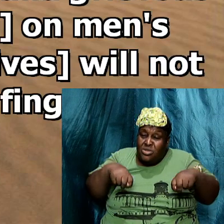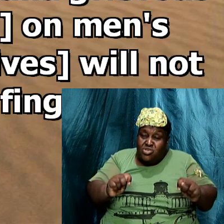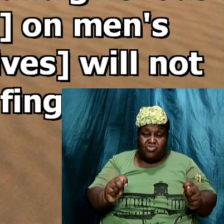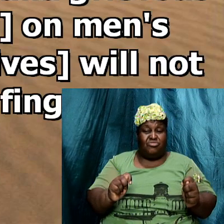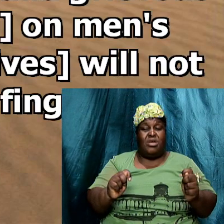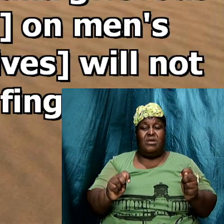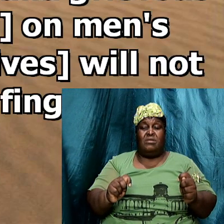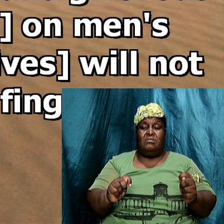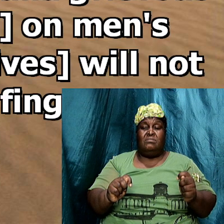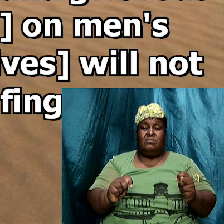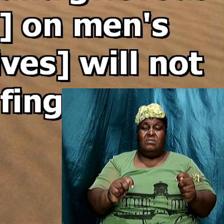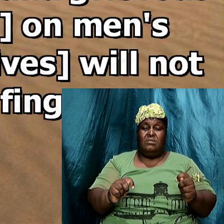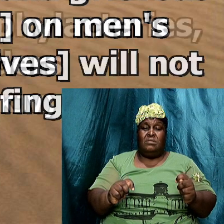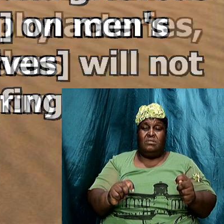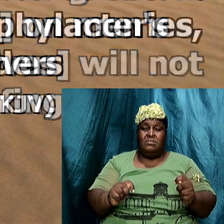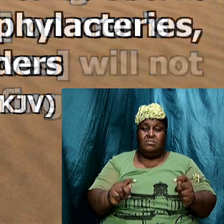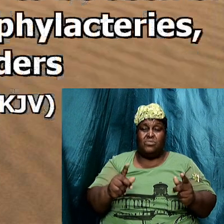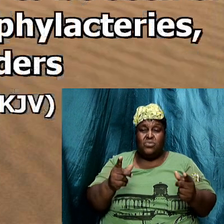you to do